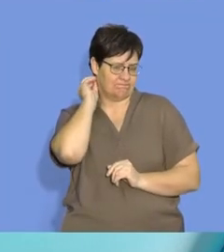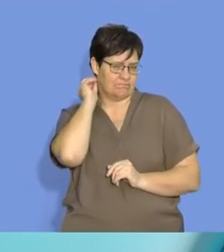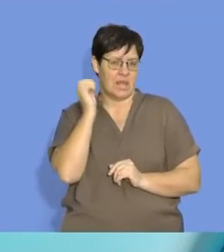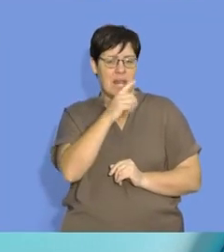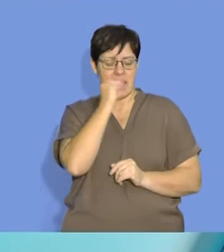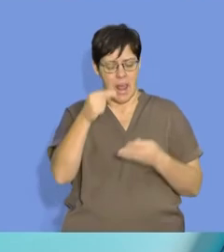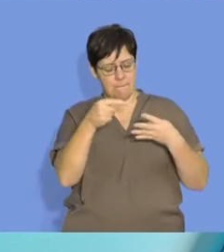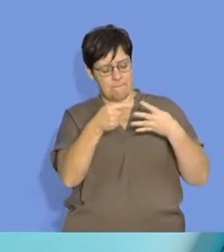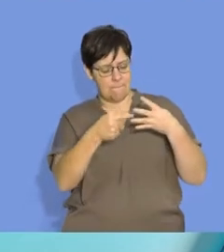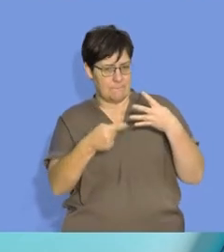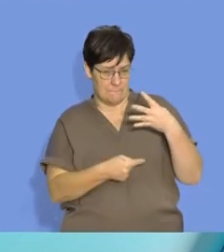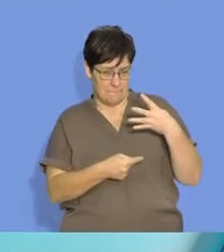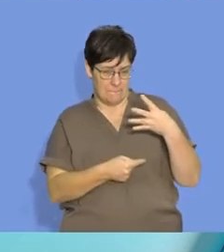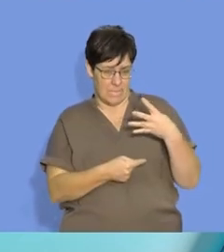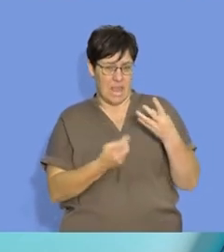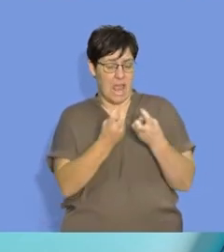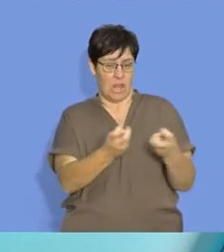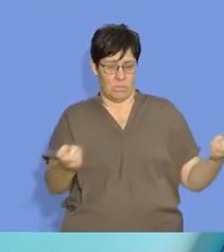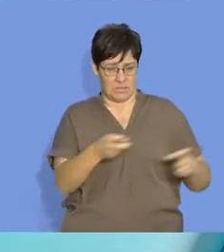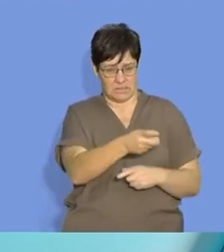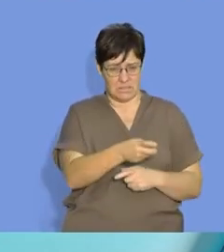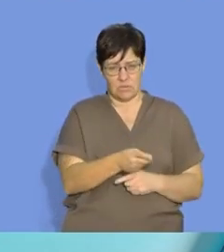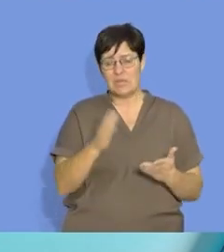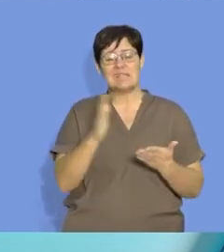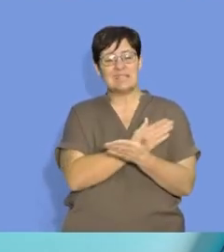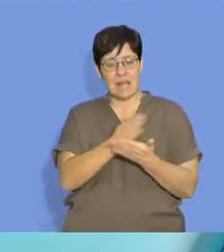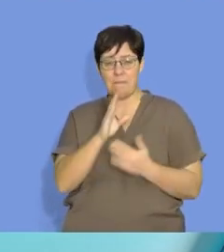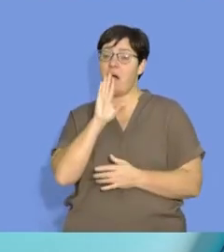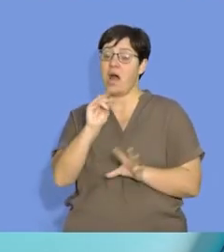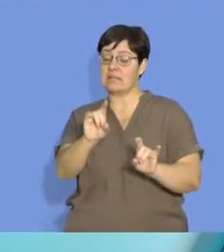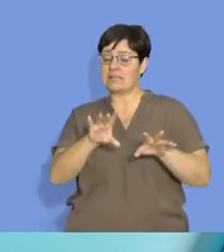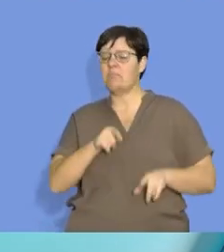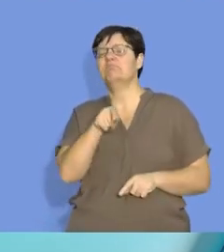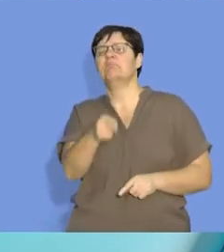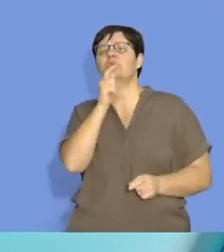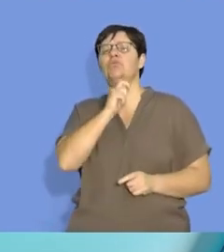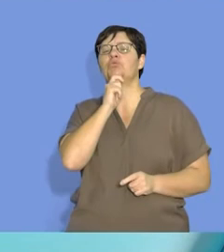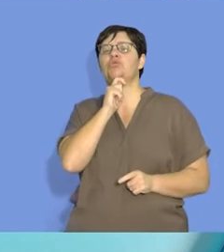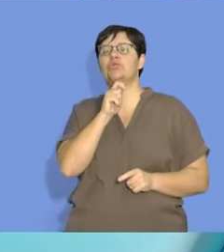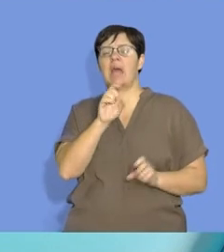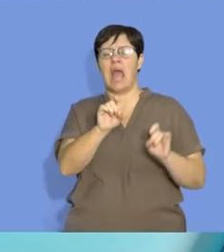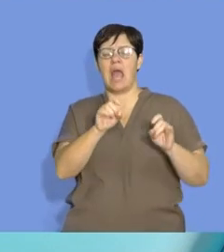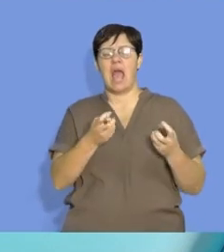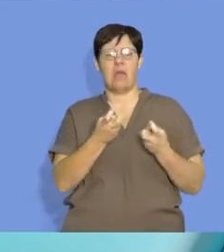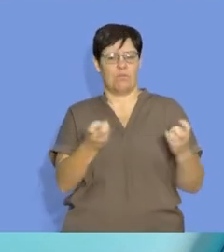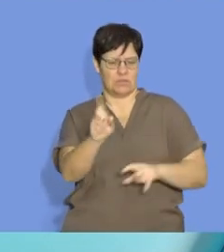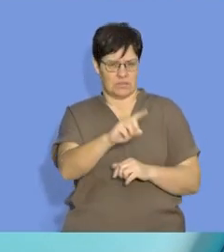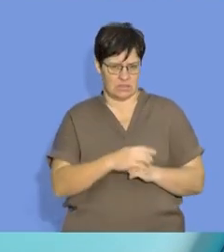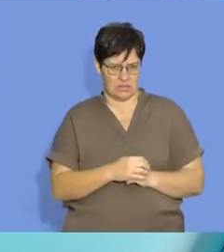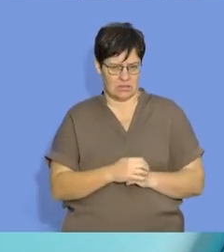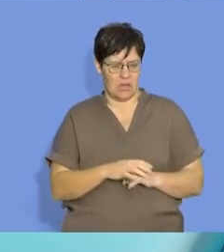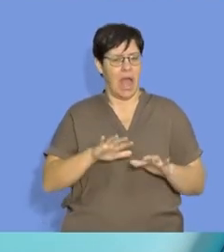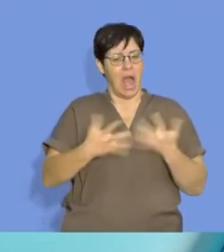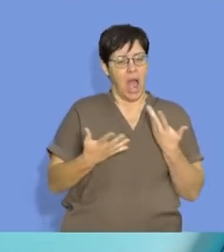apparatus for in case they ask some of these in the exam. Sometimes they ask us, how will you set up